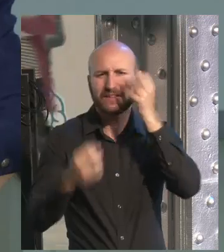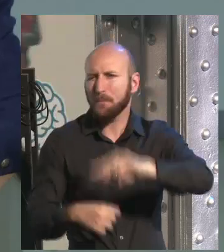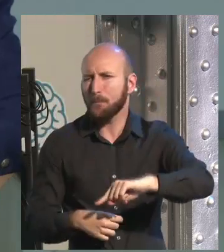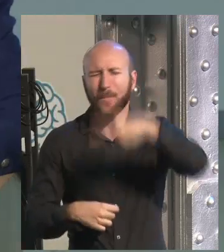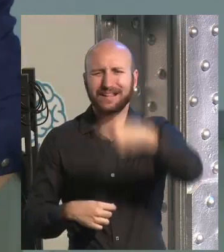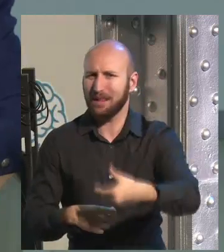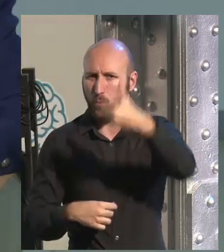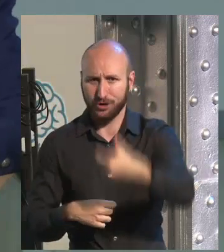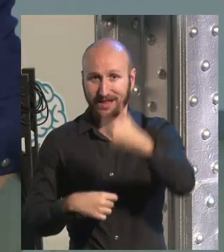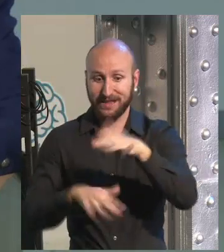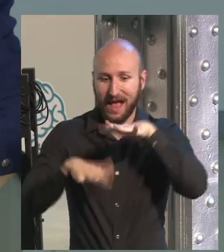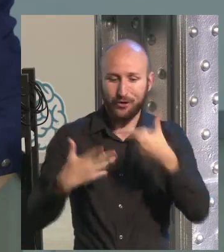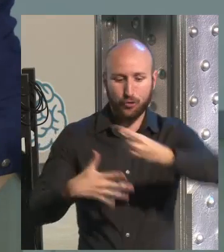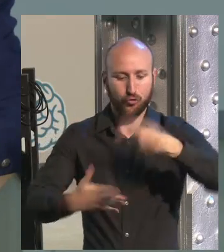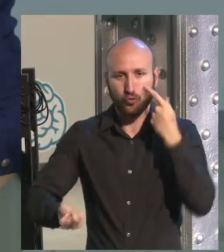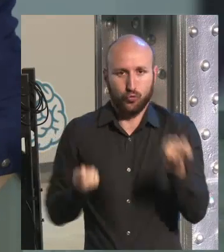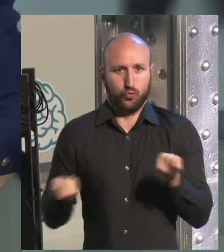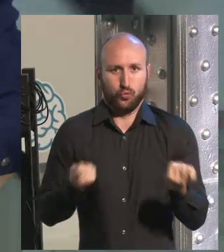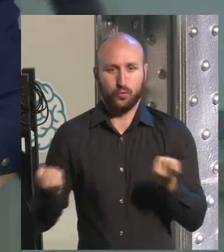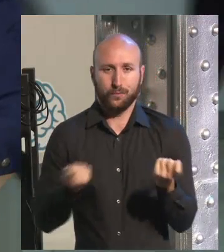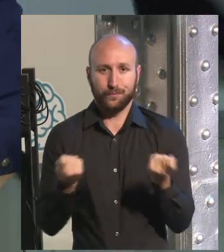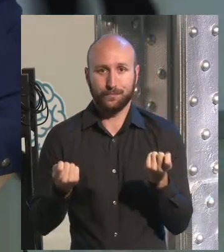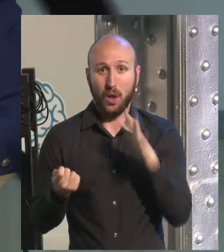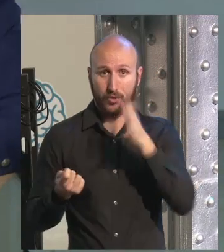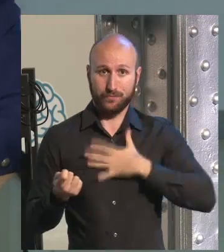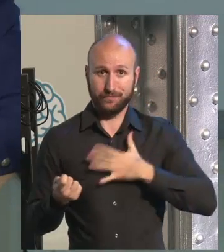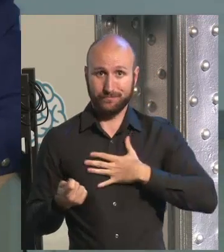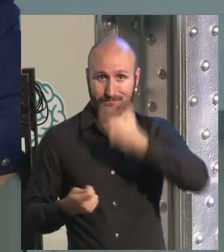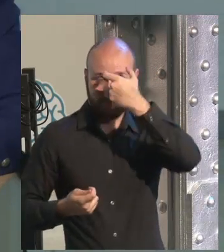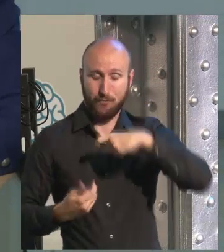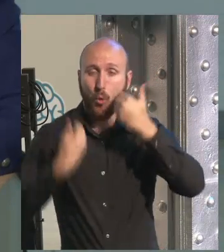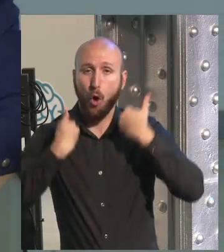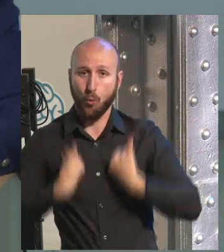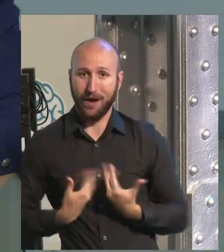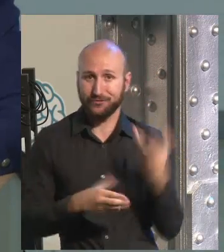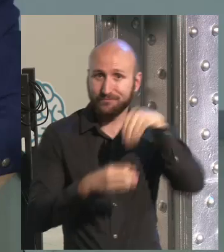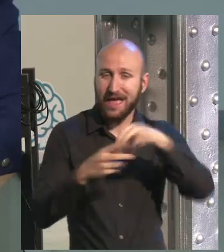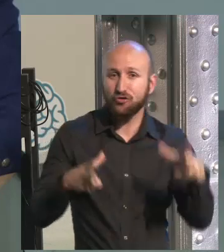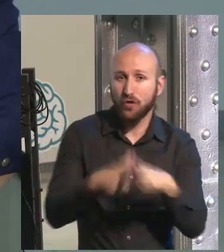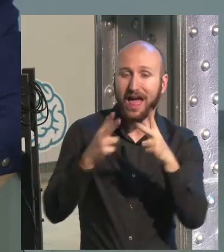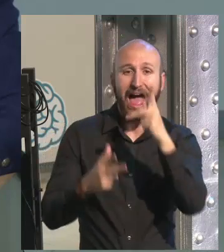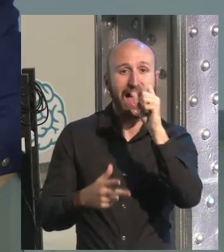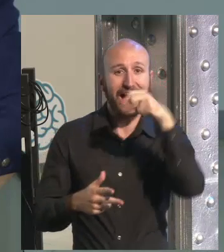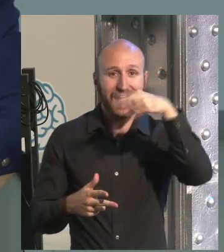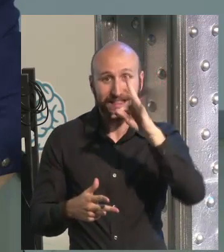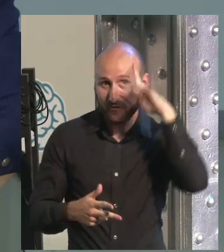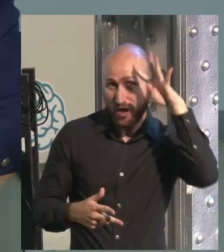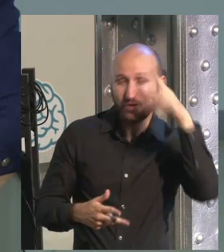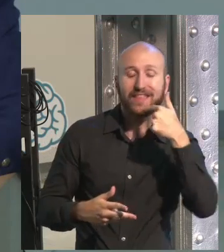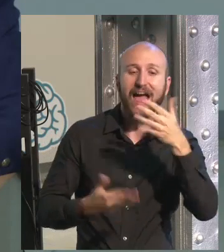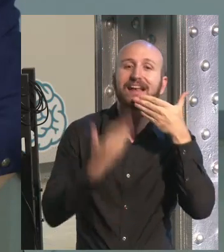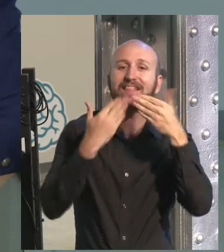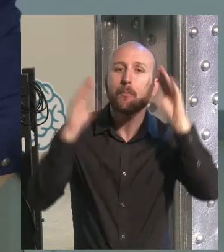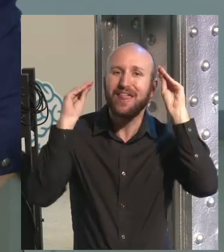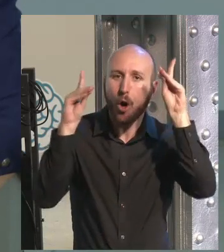is one of the most important issues nowadays for society. Grant says